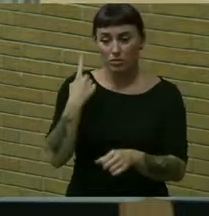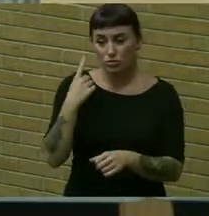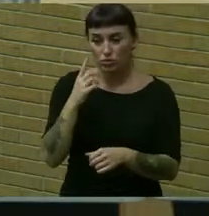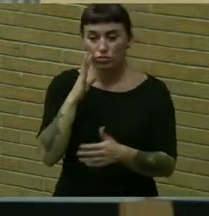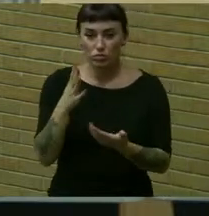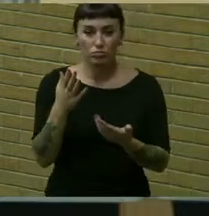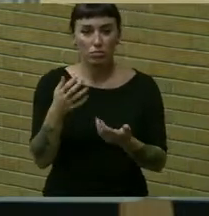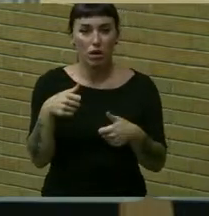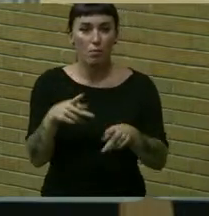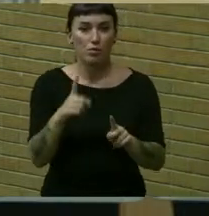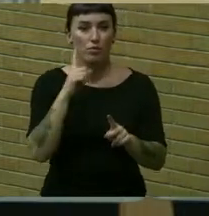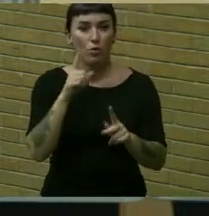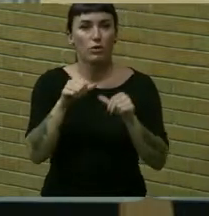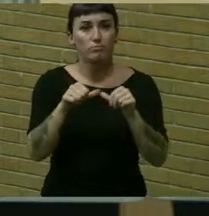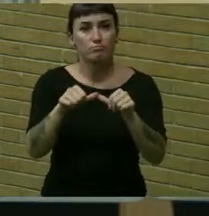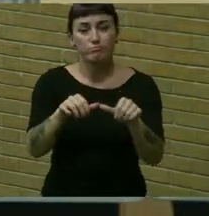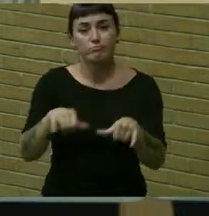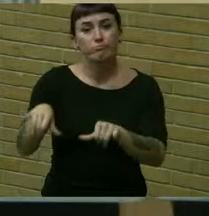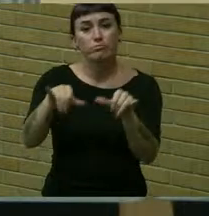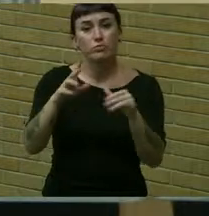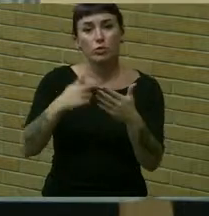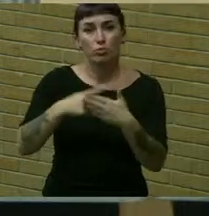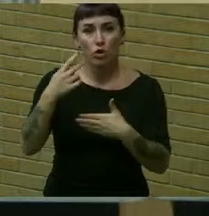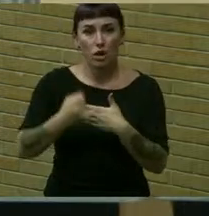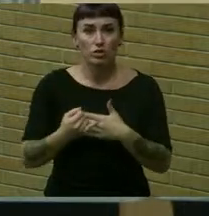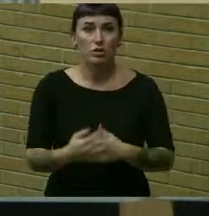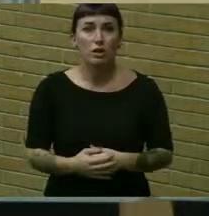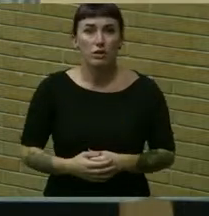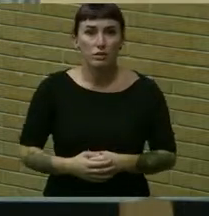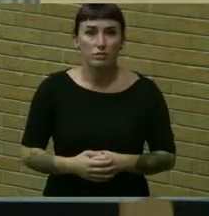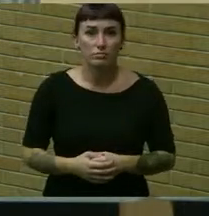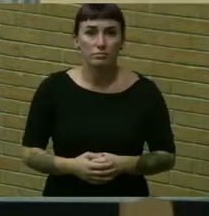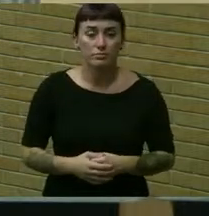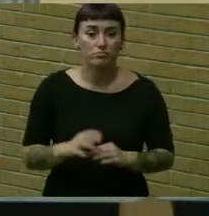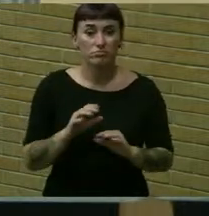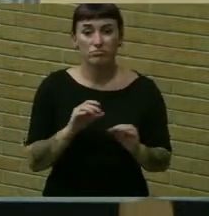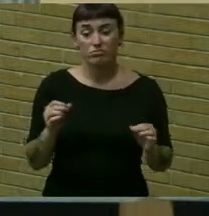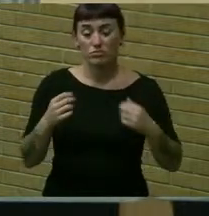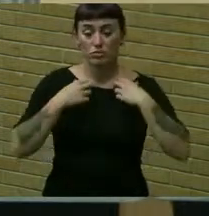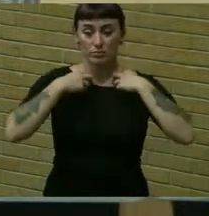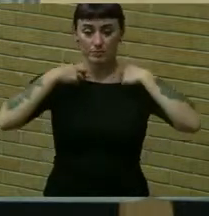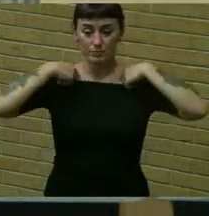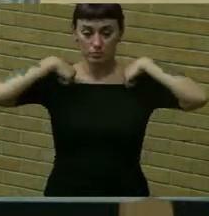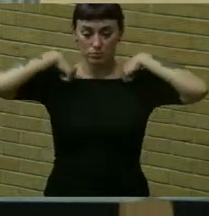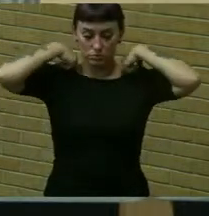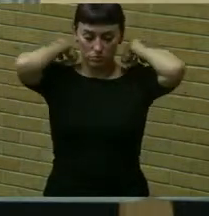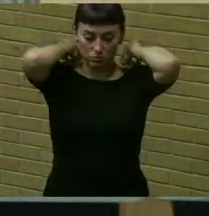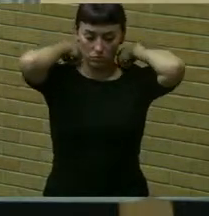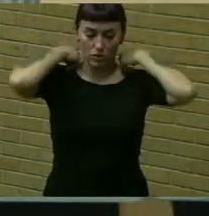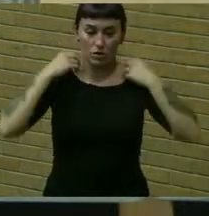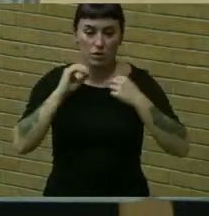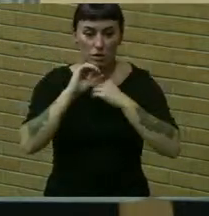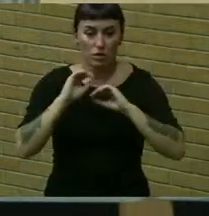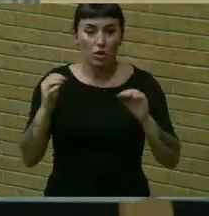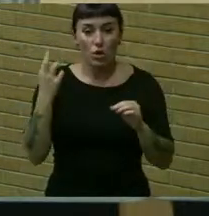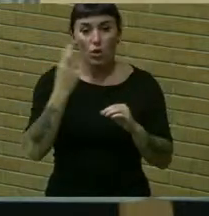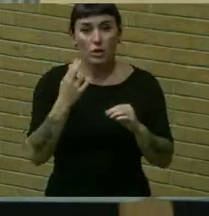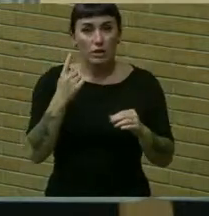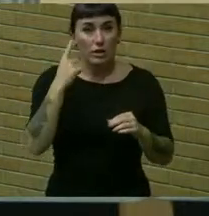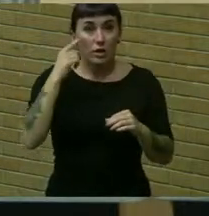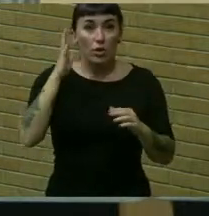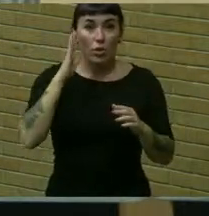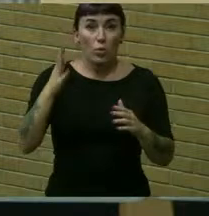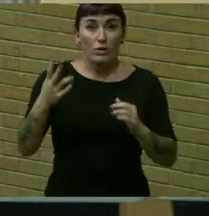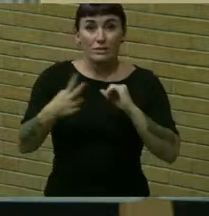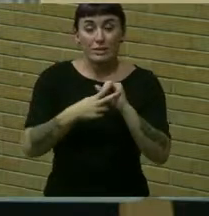opportunity to have some consistency in the project and there's no reasonable reason to expect we would be saving any money by